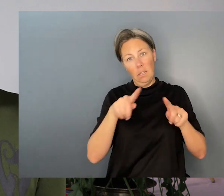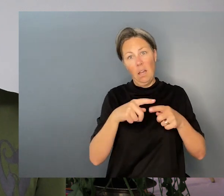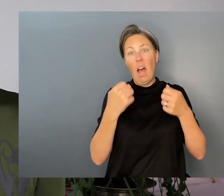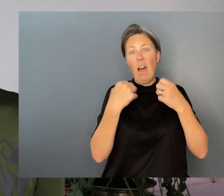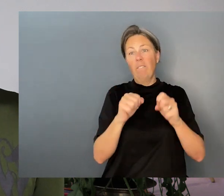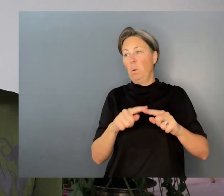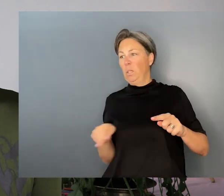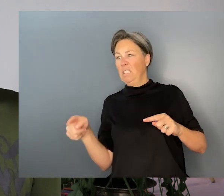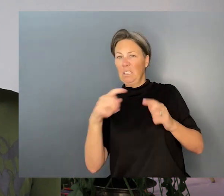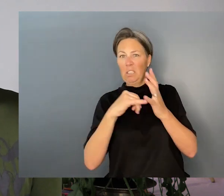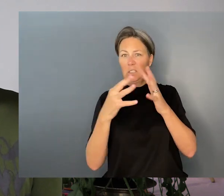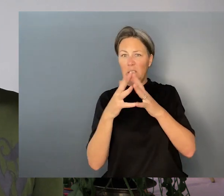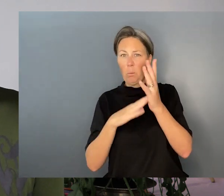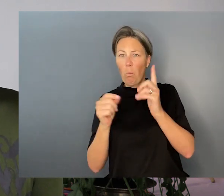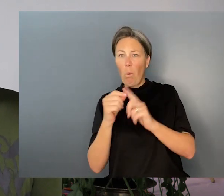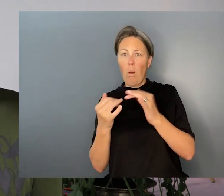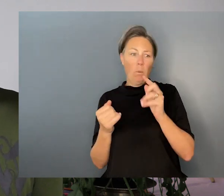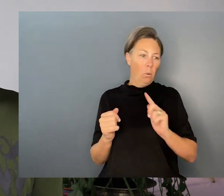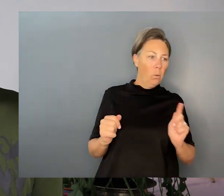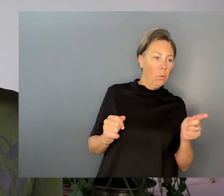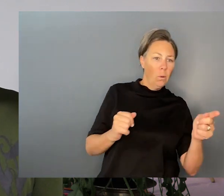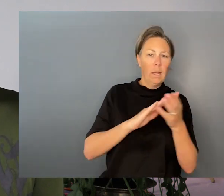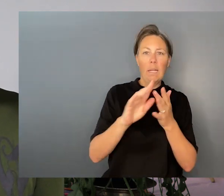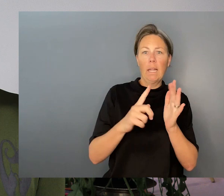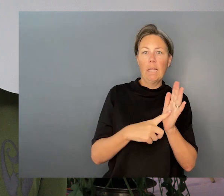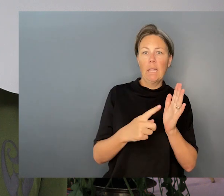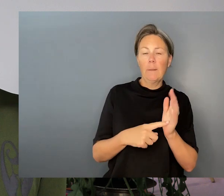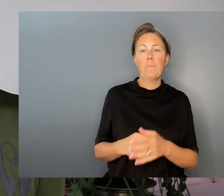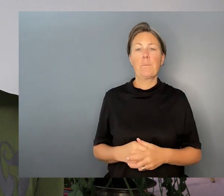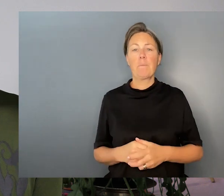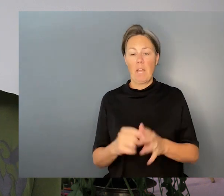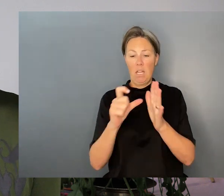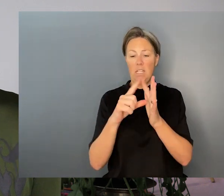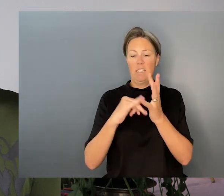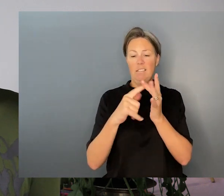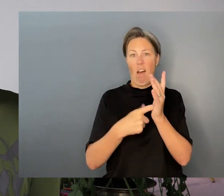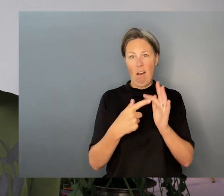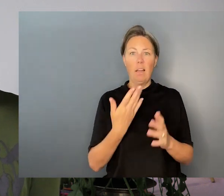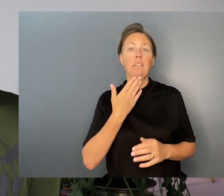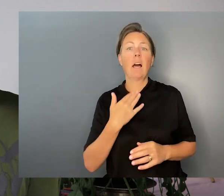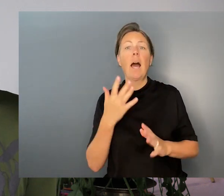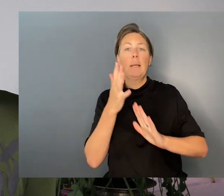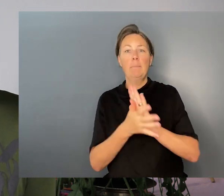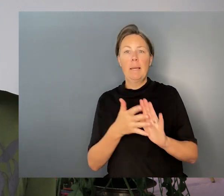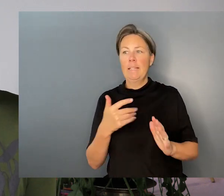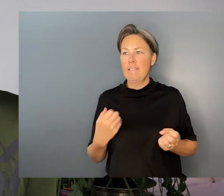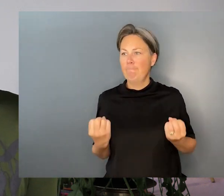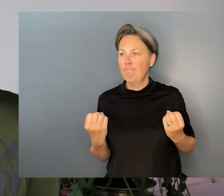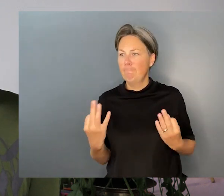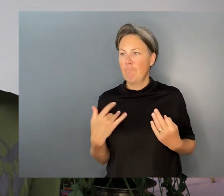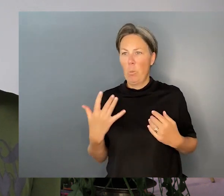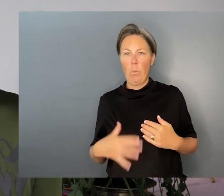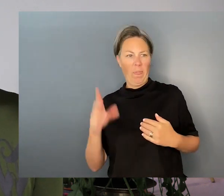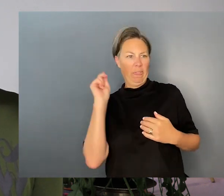Desire names not the attachment but the want to attach, he said. Desire is an encounter with absence, the psychoanalyst tells me.